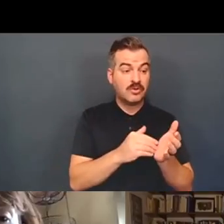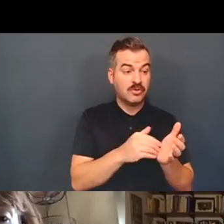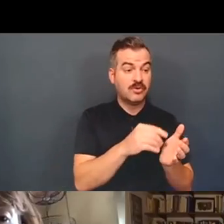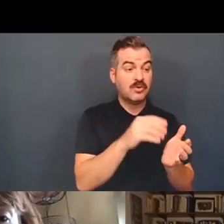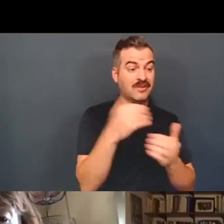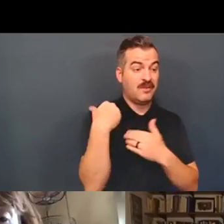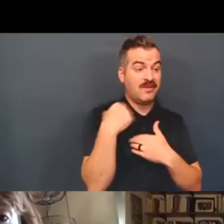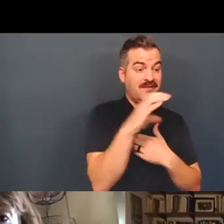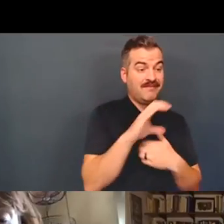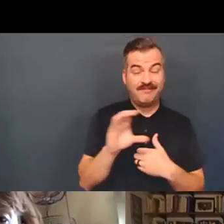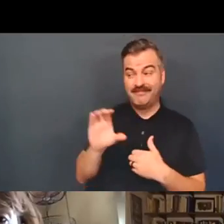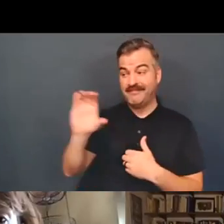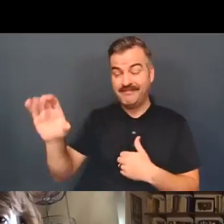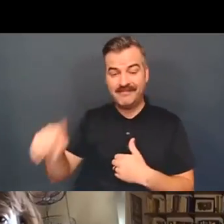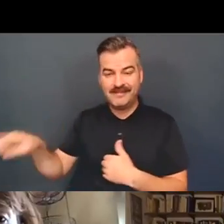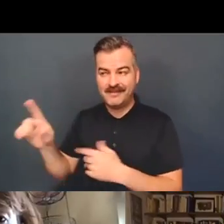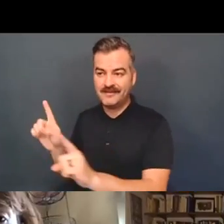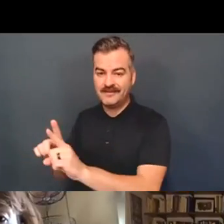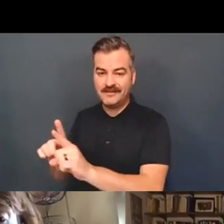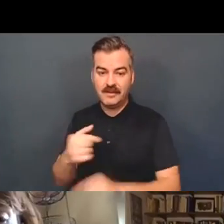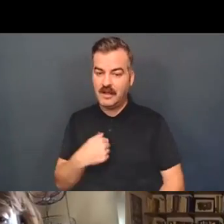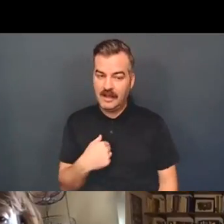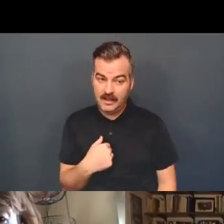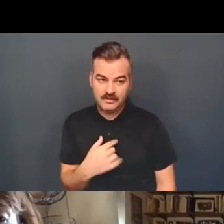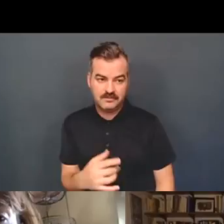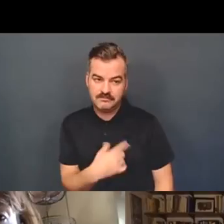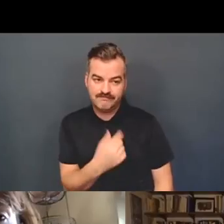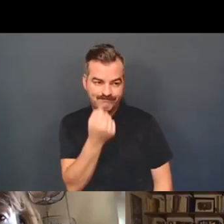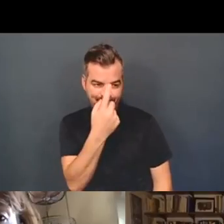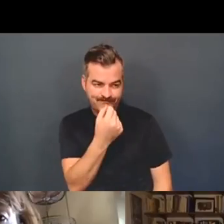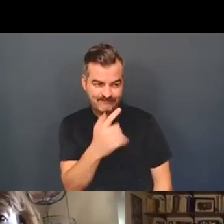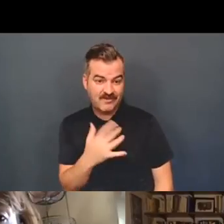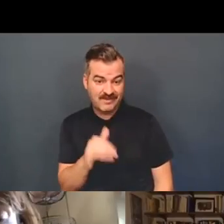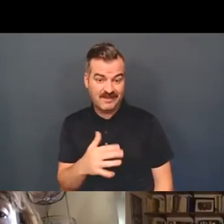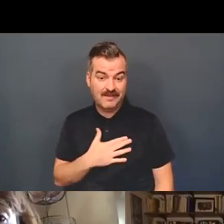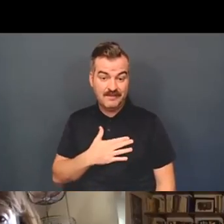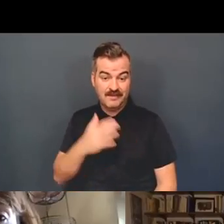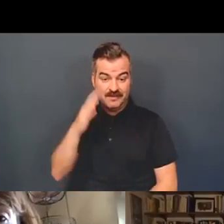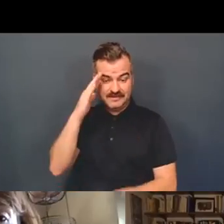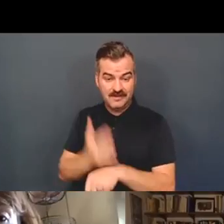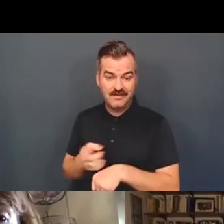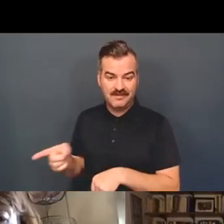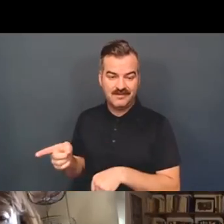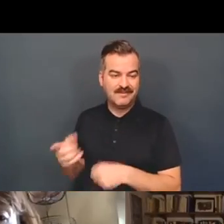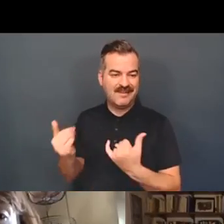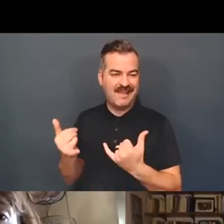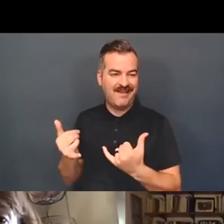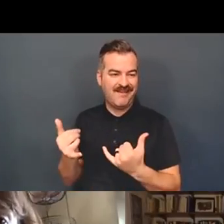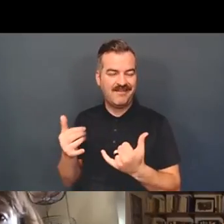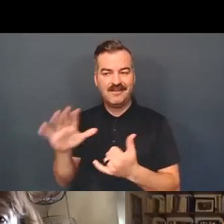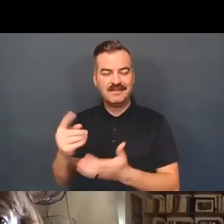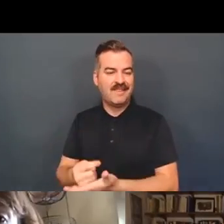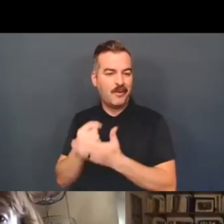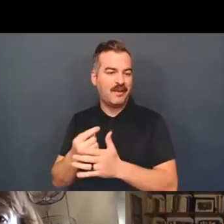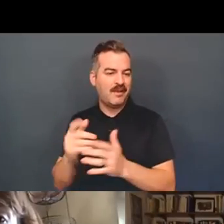others in telehealth. I feel that very, very much with our sons move to online therapies of